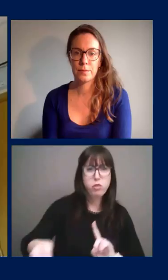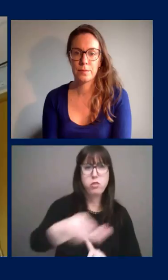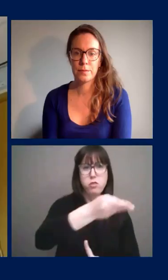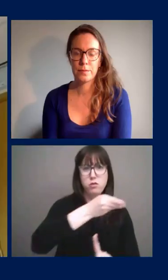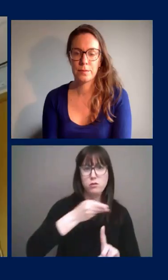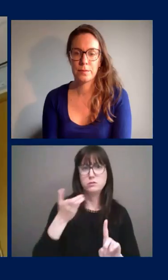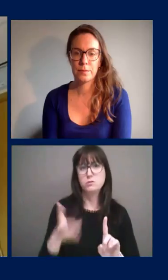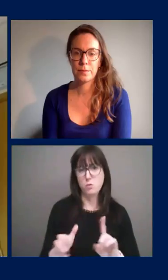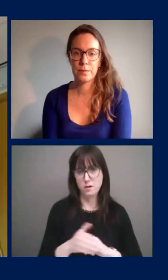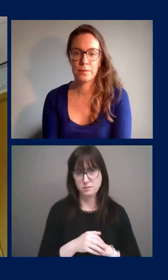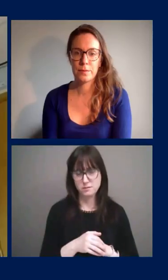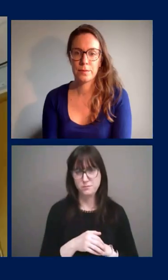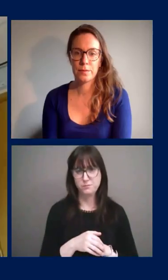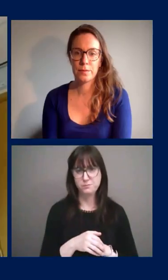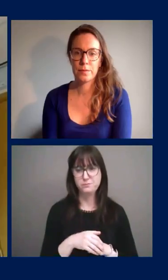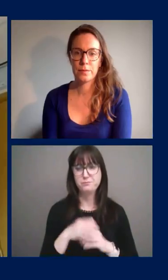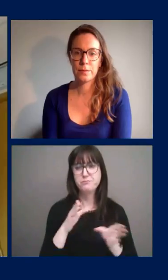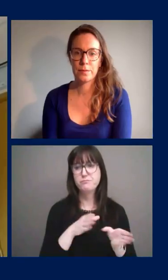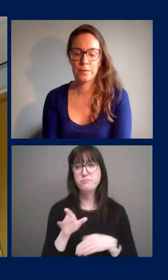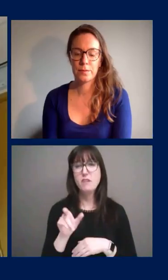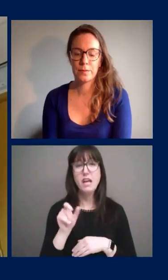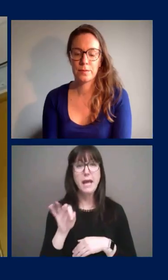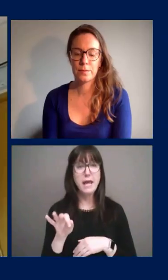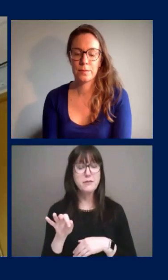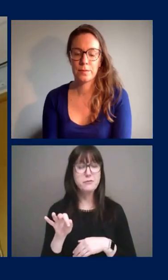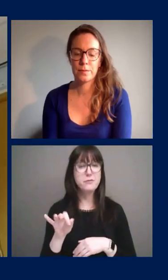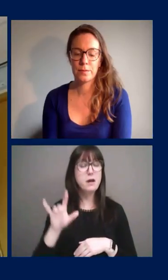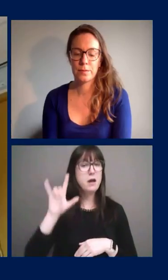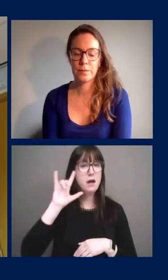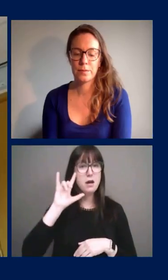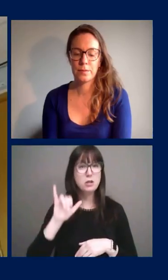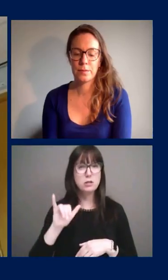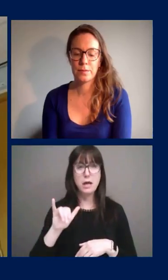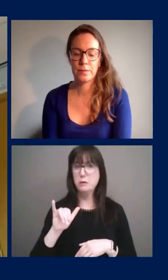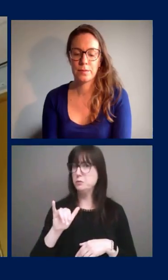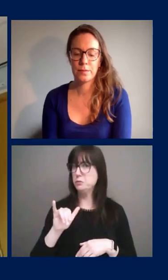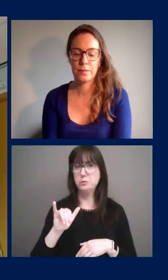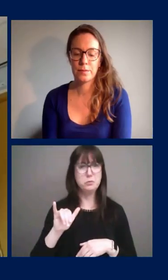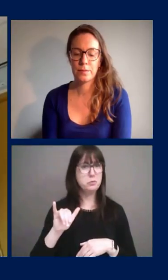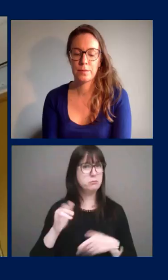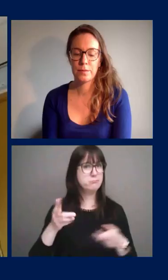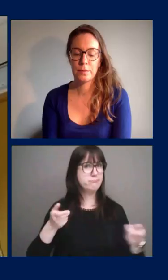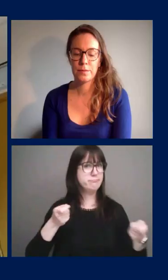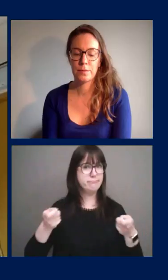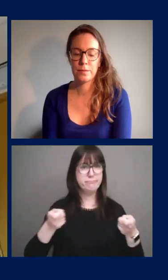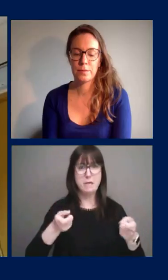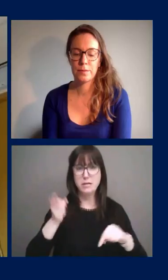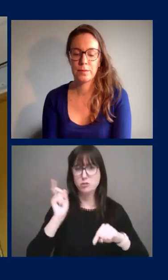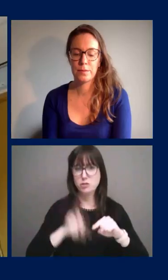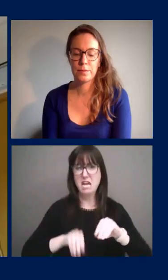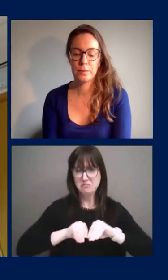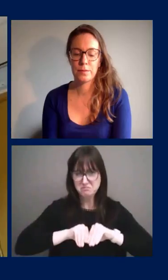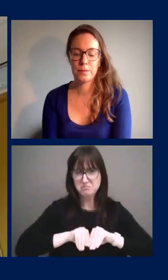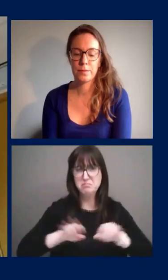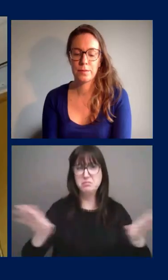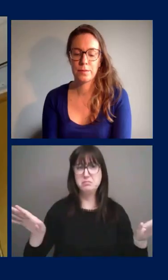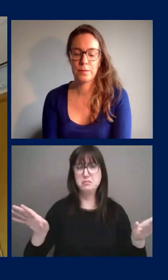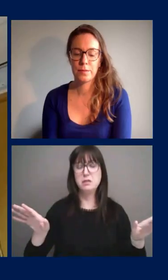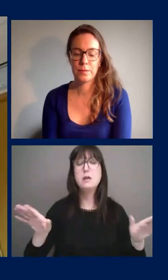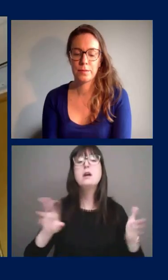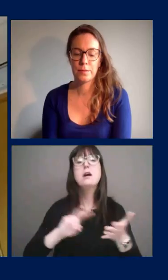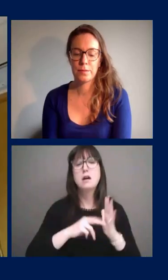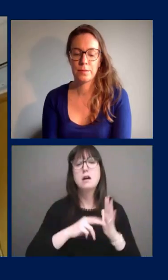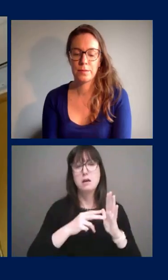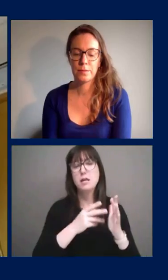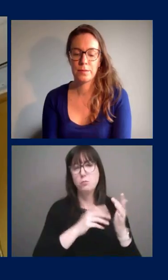you know any decision if it looks like we're not able to keep infection levels to a manageable level it'll be a conversation with